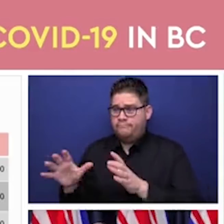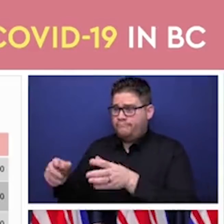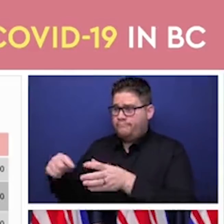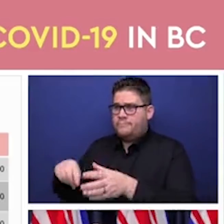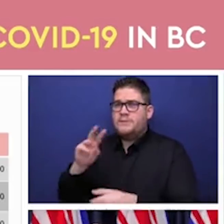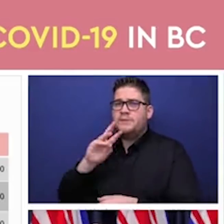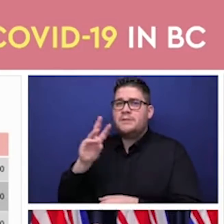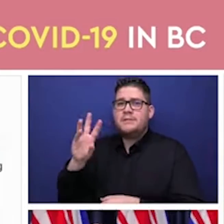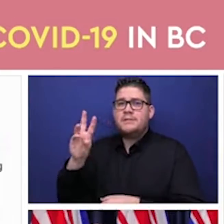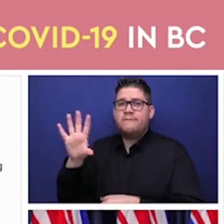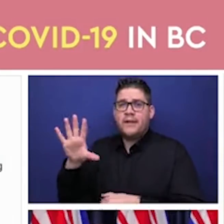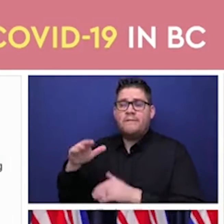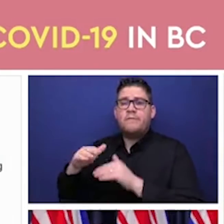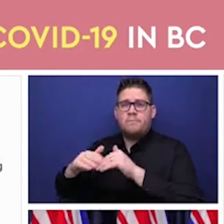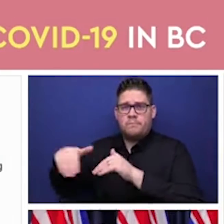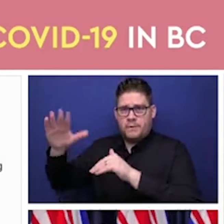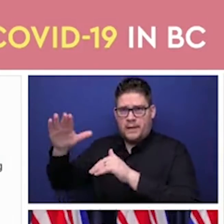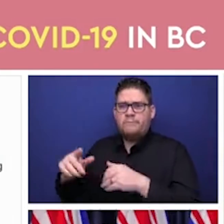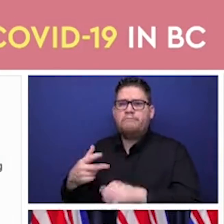population that we want to vaccinate.